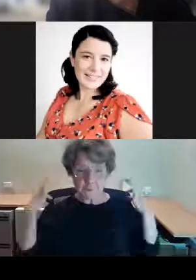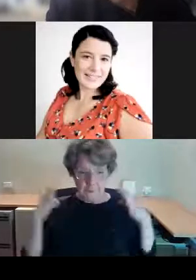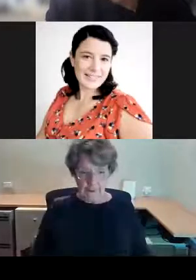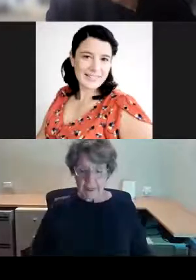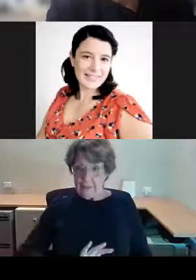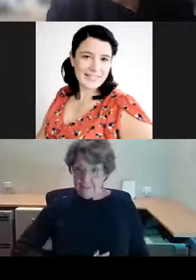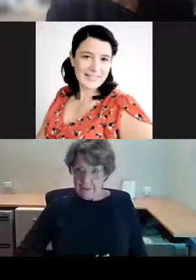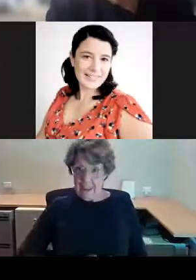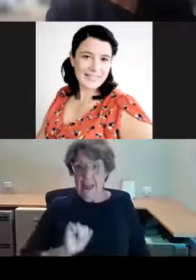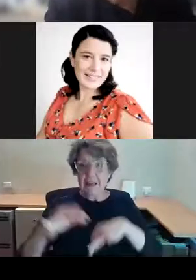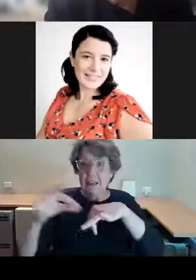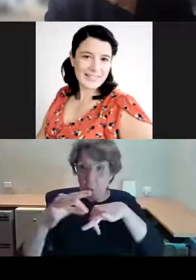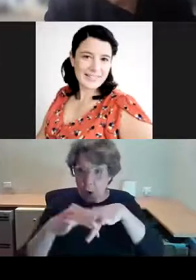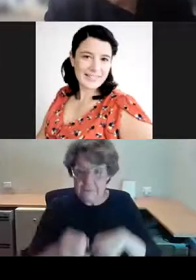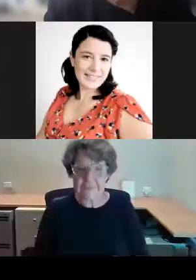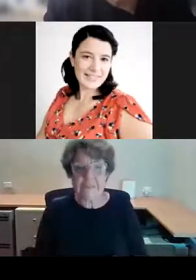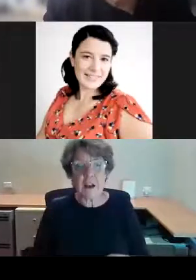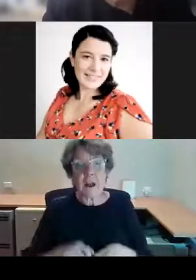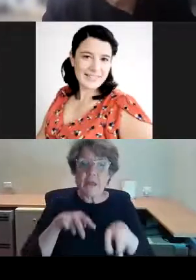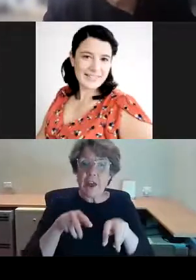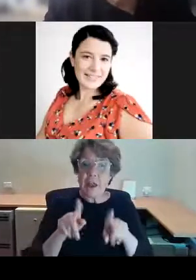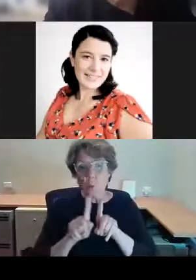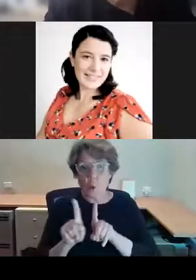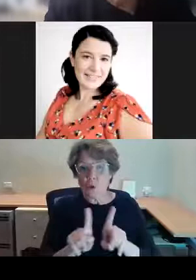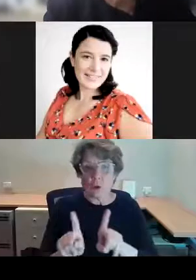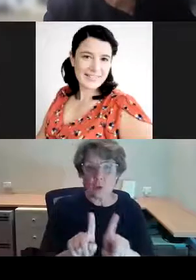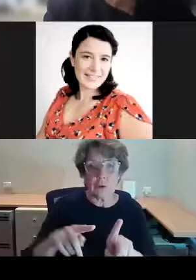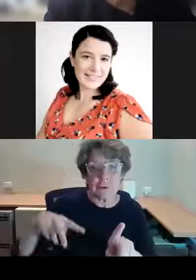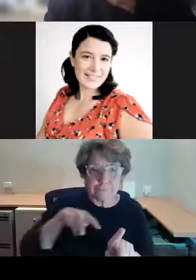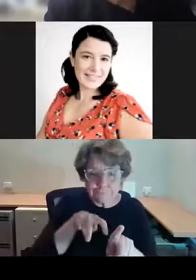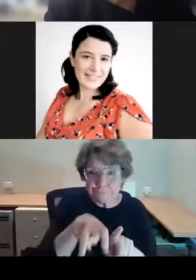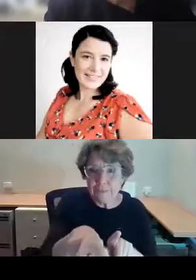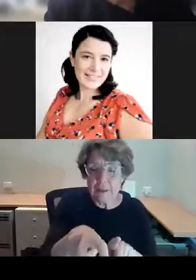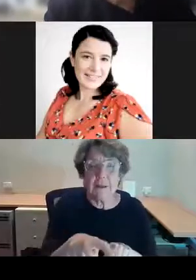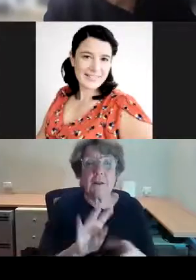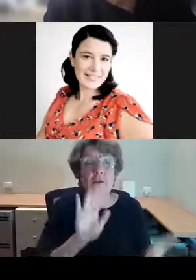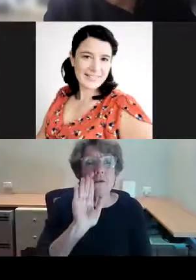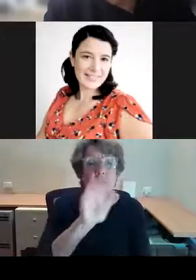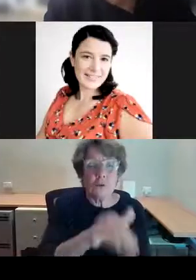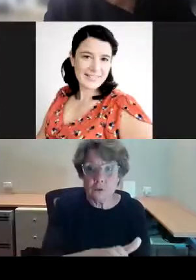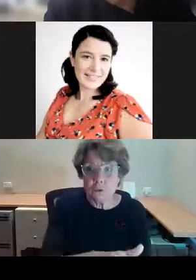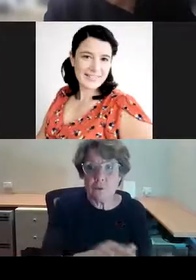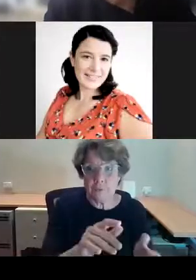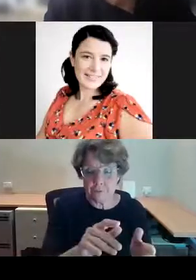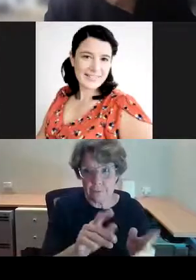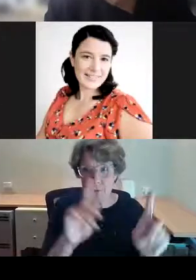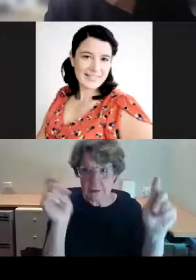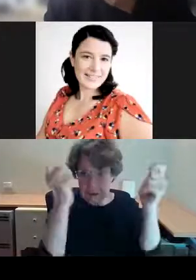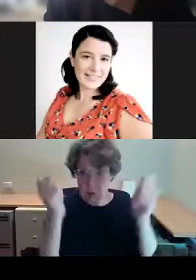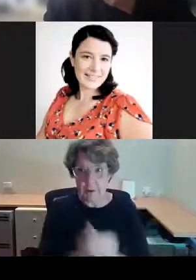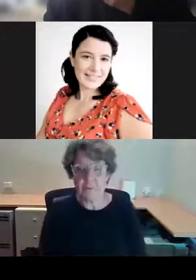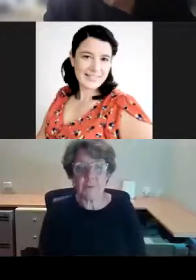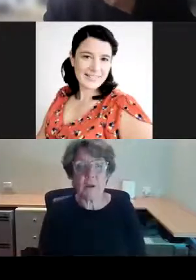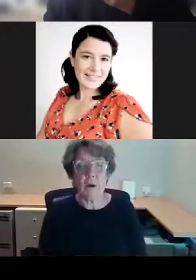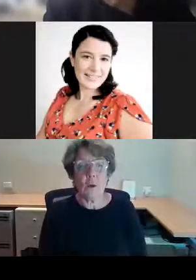And they walked across from the town hall to the ceremony where the Matthew Harris,